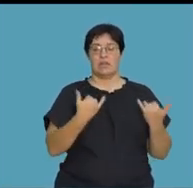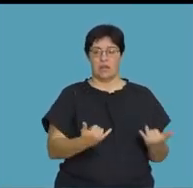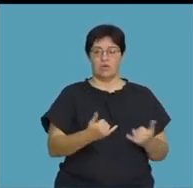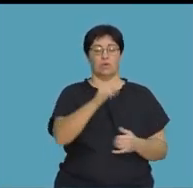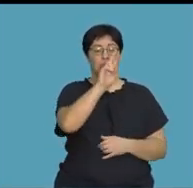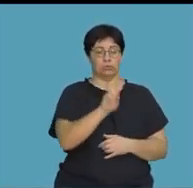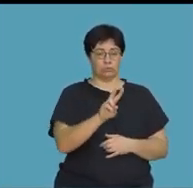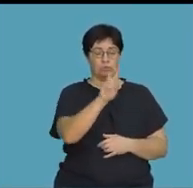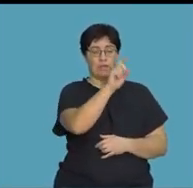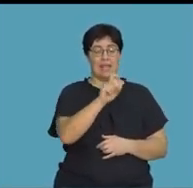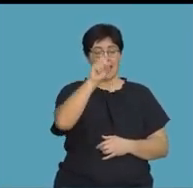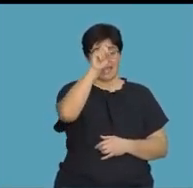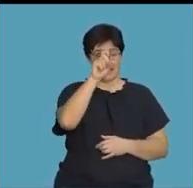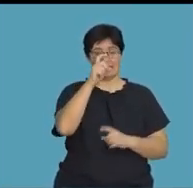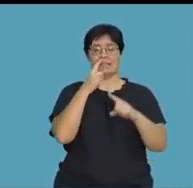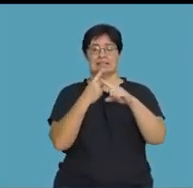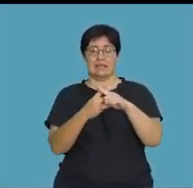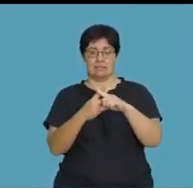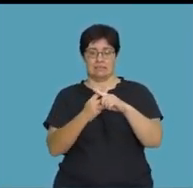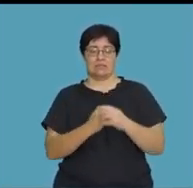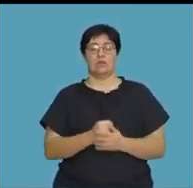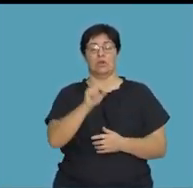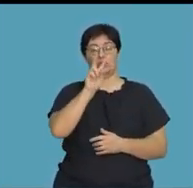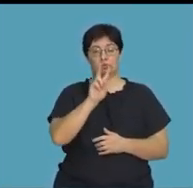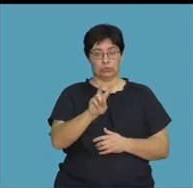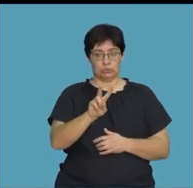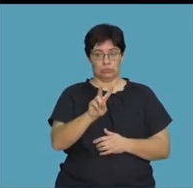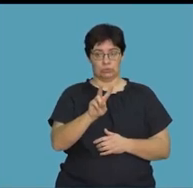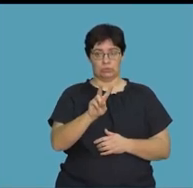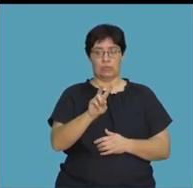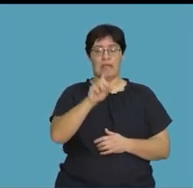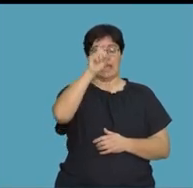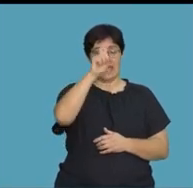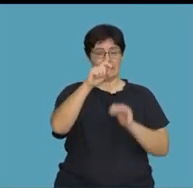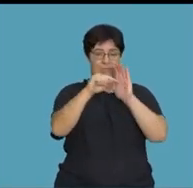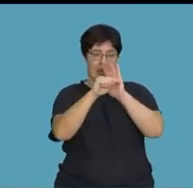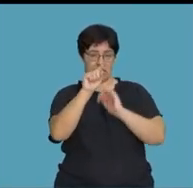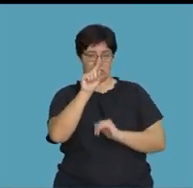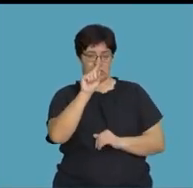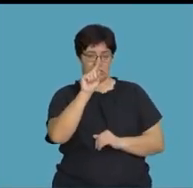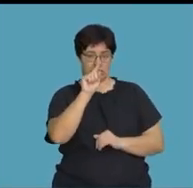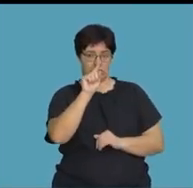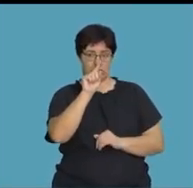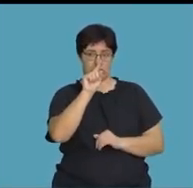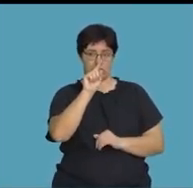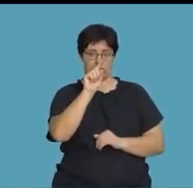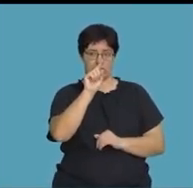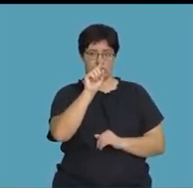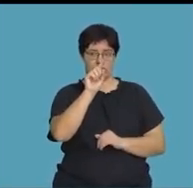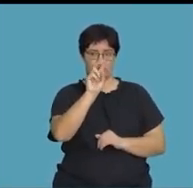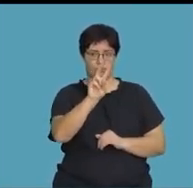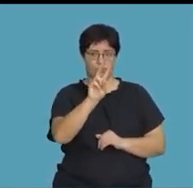2 to the exponent of x times 2 to the exponent of 2x minus 2 times